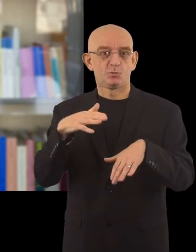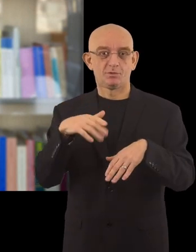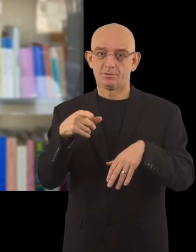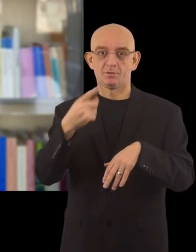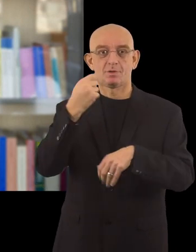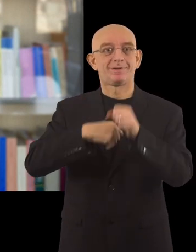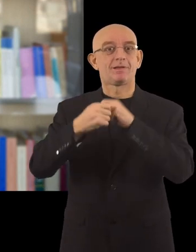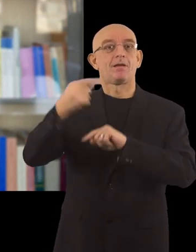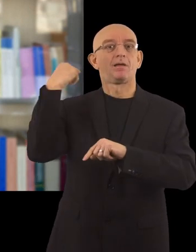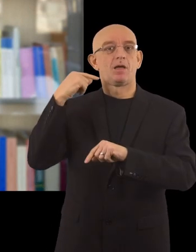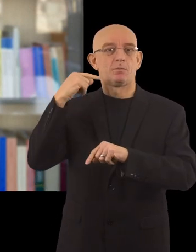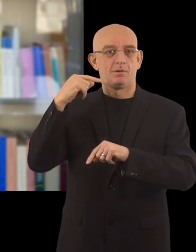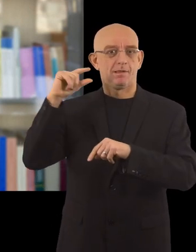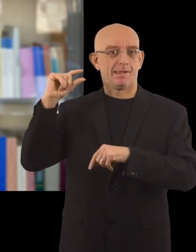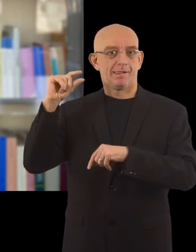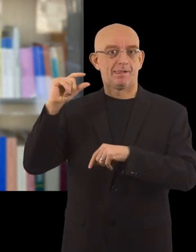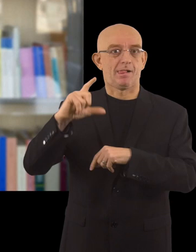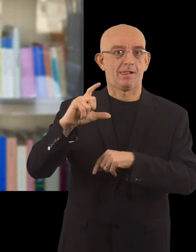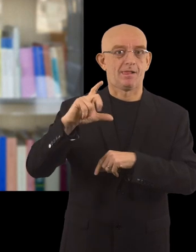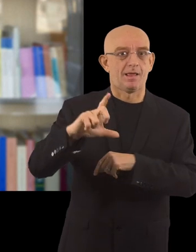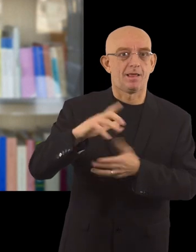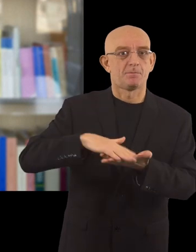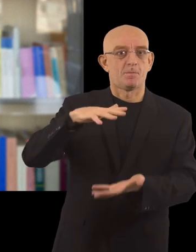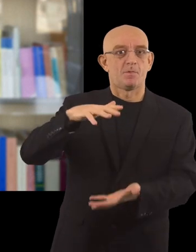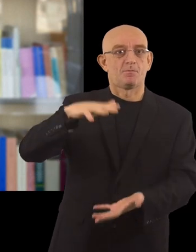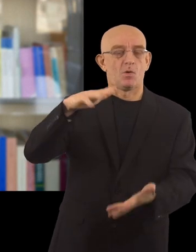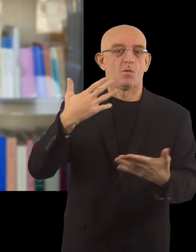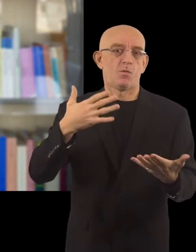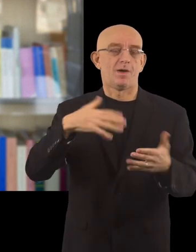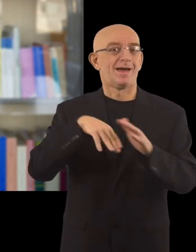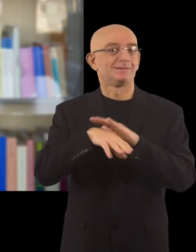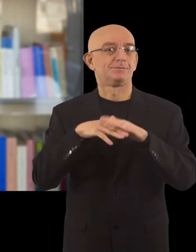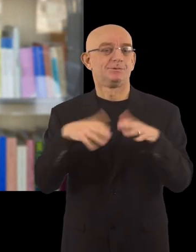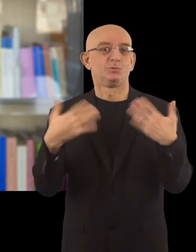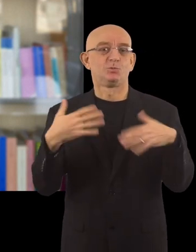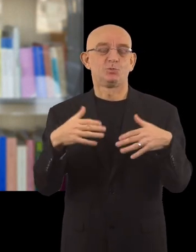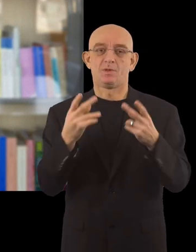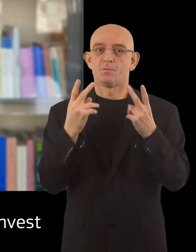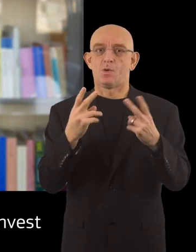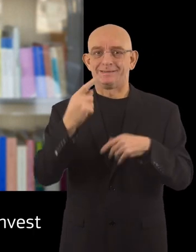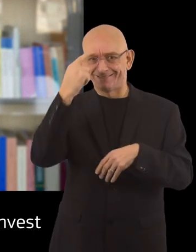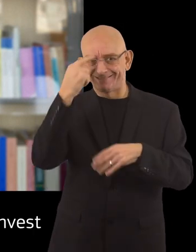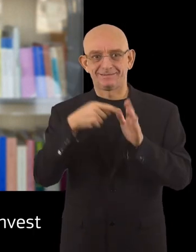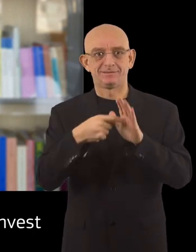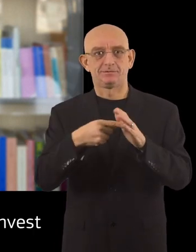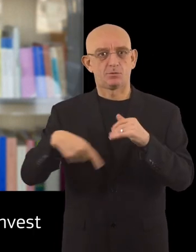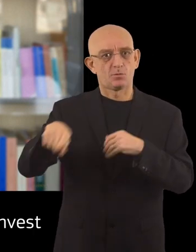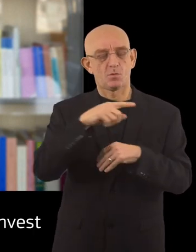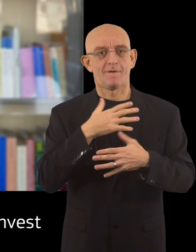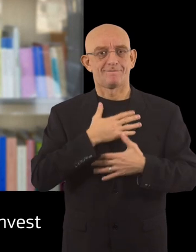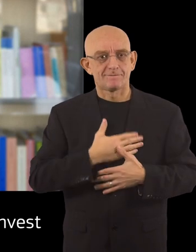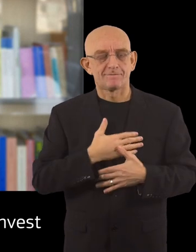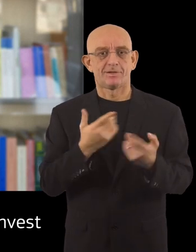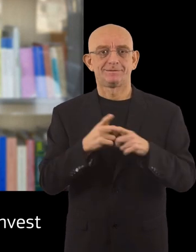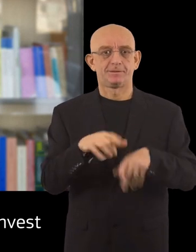is more than last year and more than the year before. Accessibility is important and this shows that